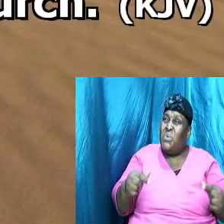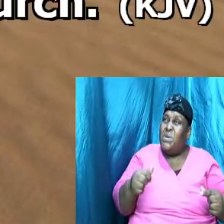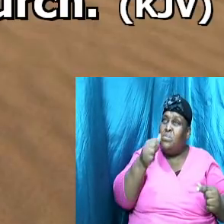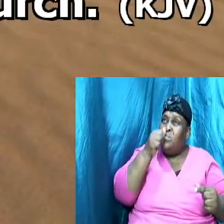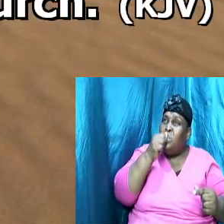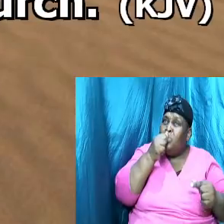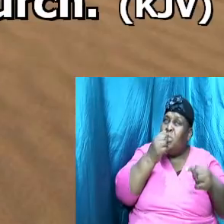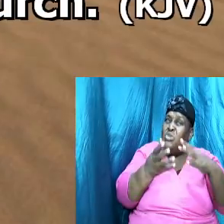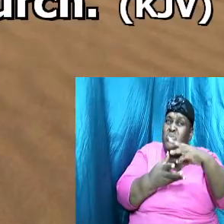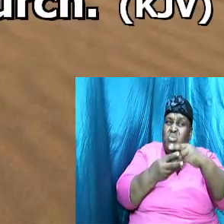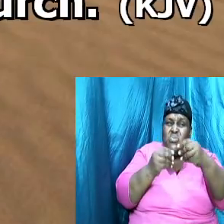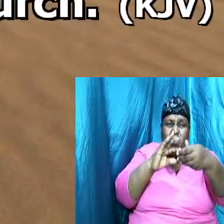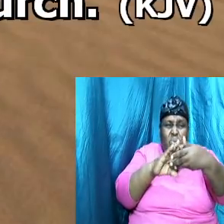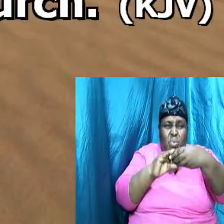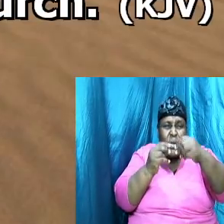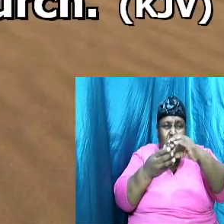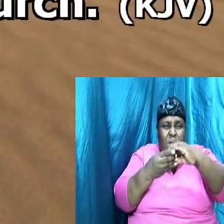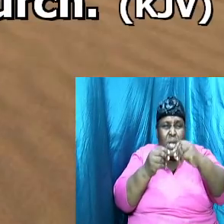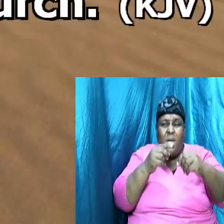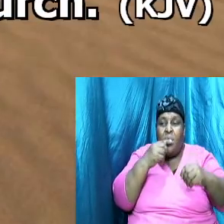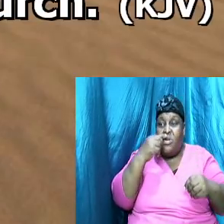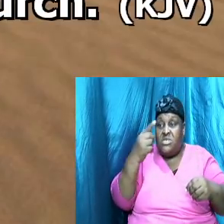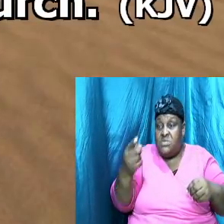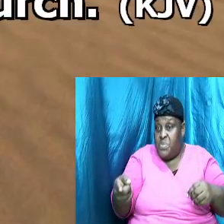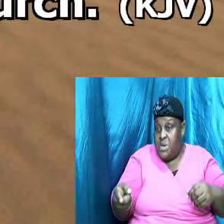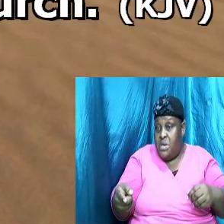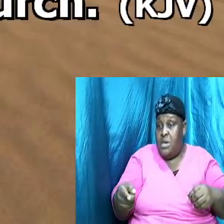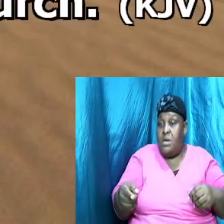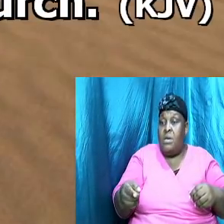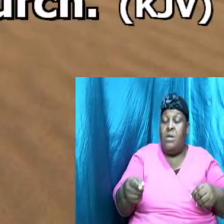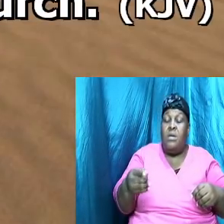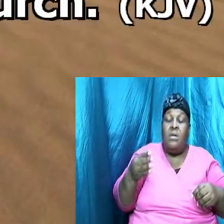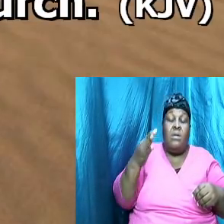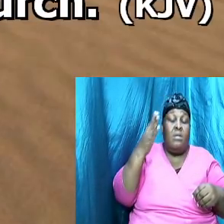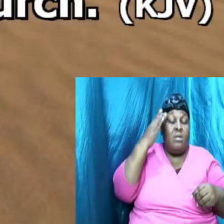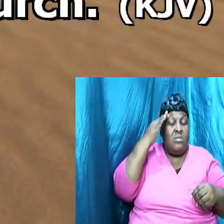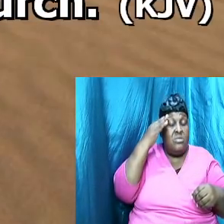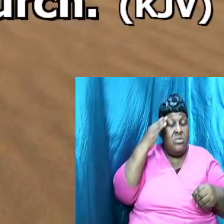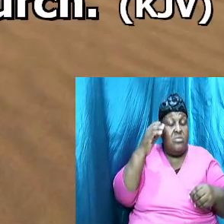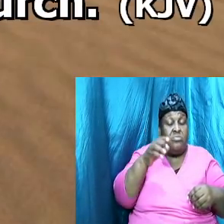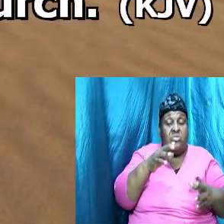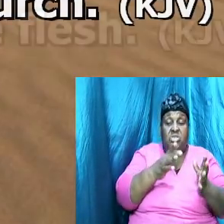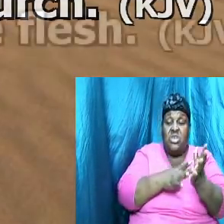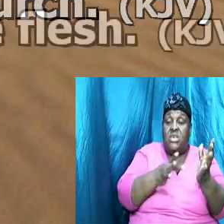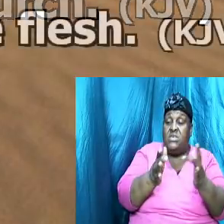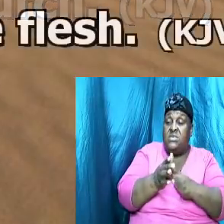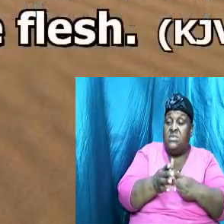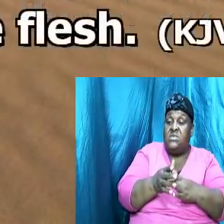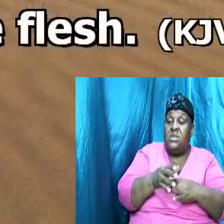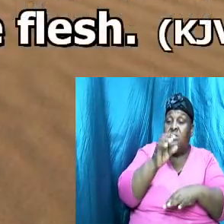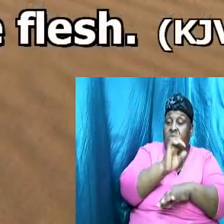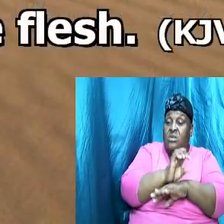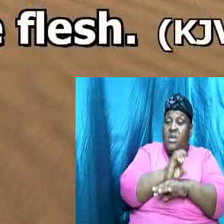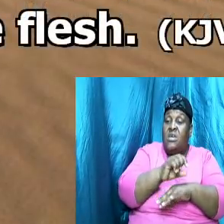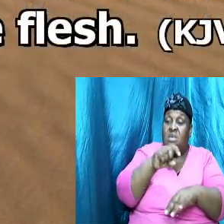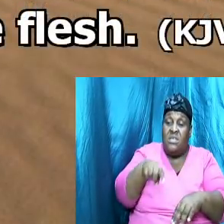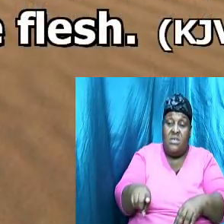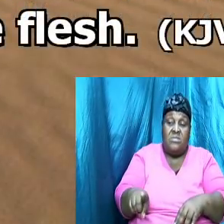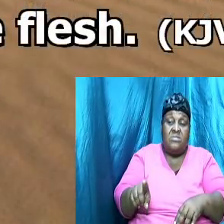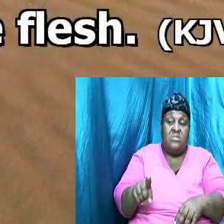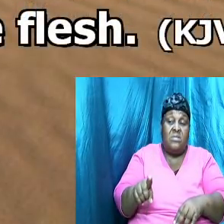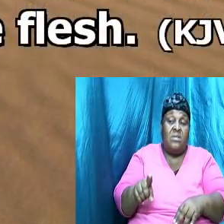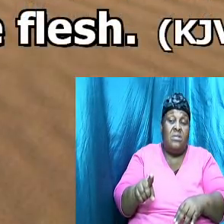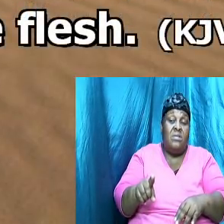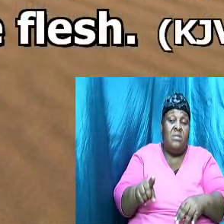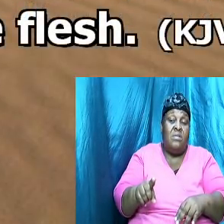but he speaks concerning Christ and the church in verse 31 he said for this cause he was linking the